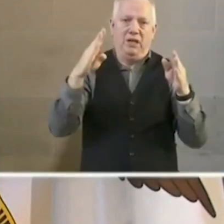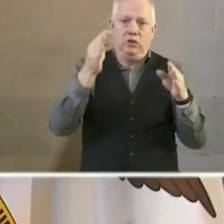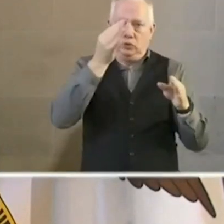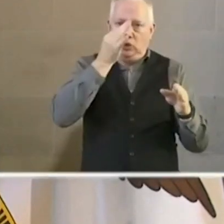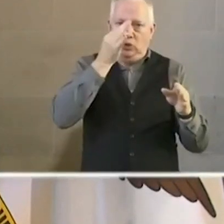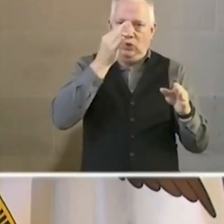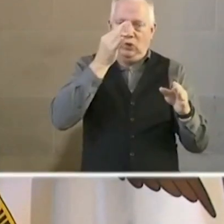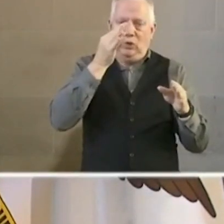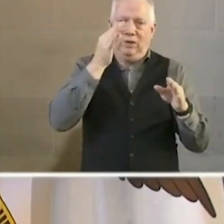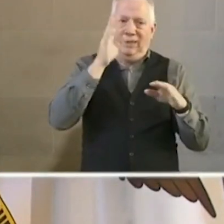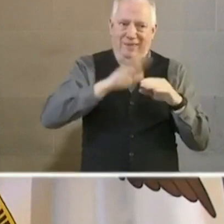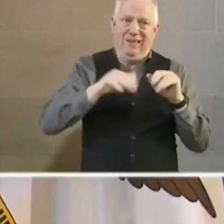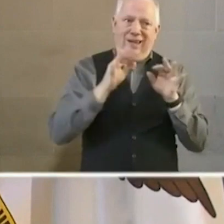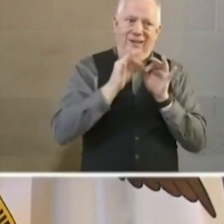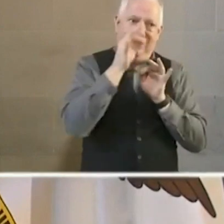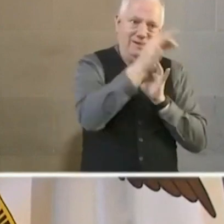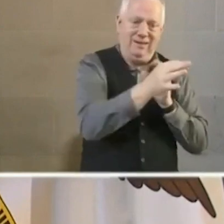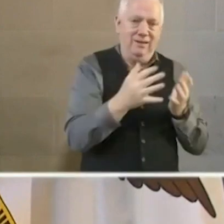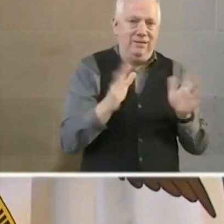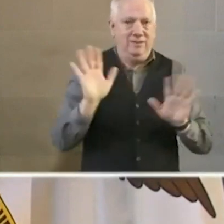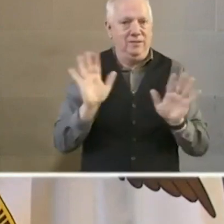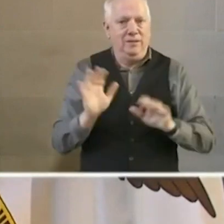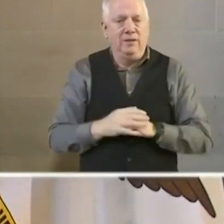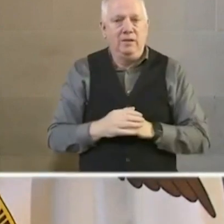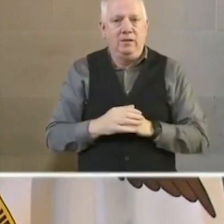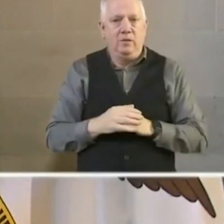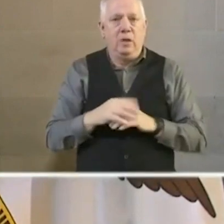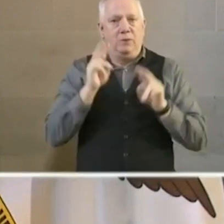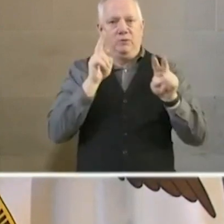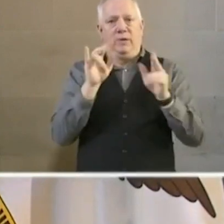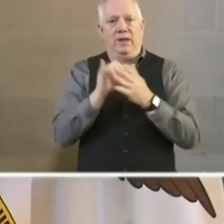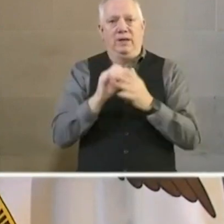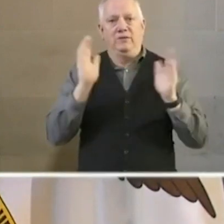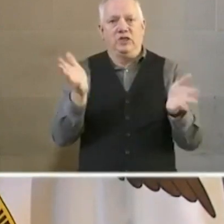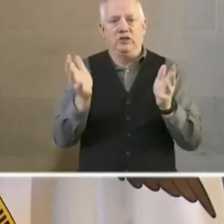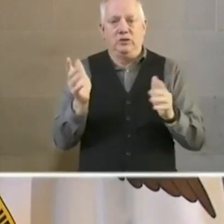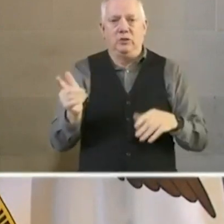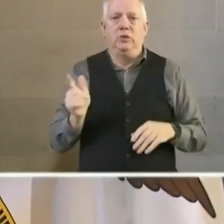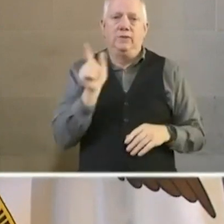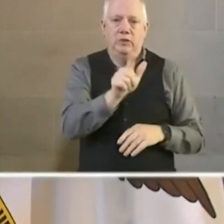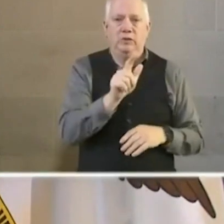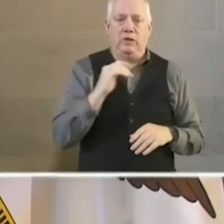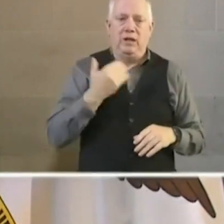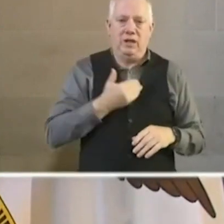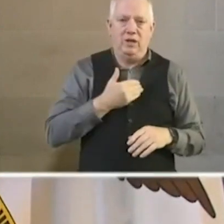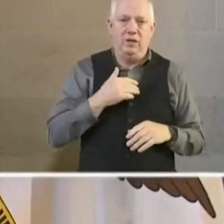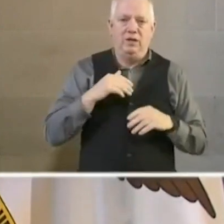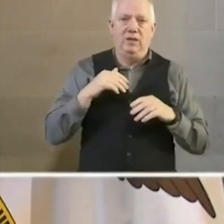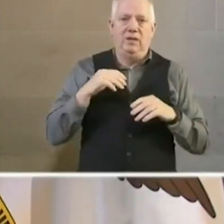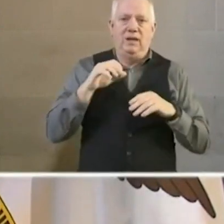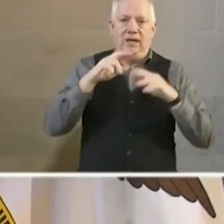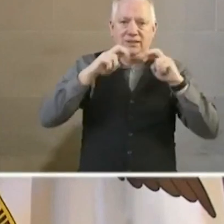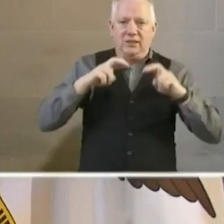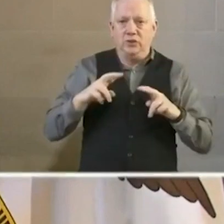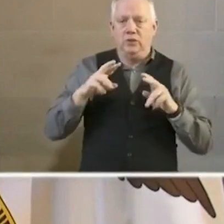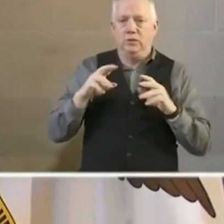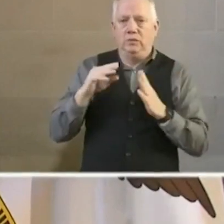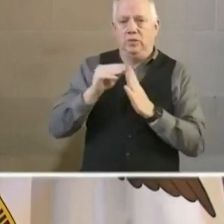rather than later. So I'm looking forward to that conversation. And with that, I'd like to turn it over to our assessor recorder, Carmen Chu.